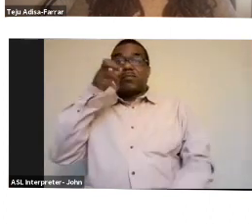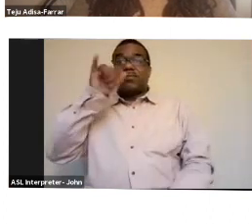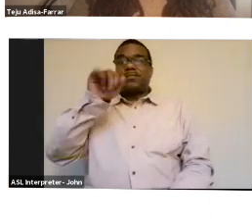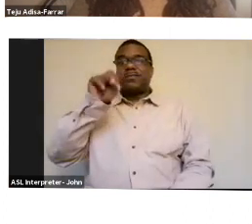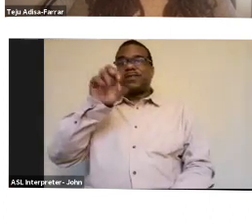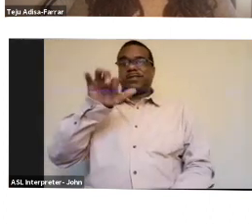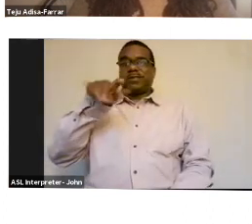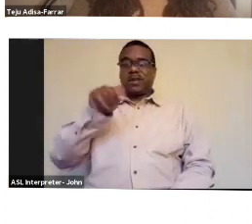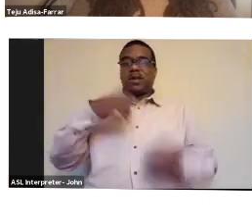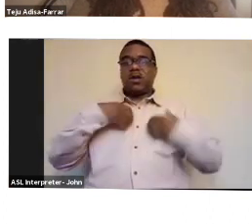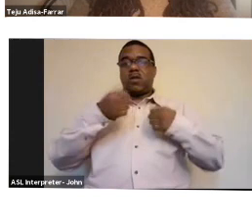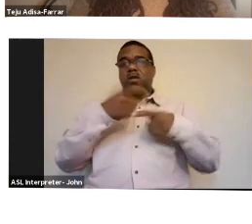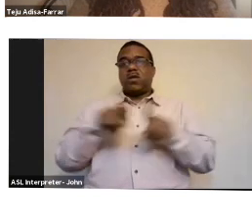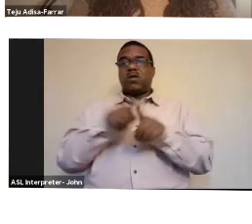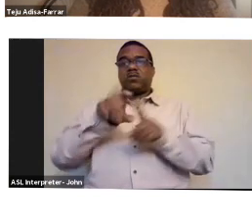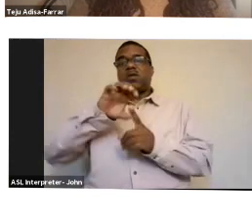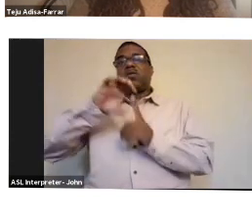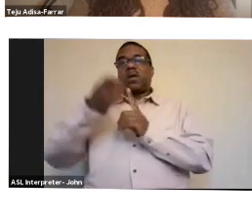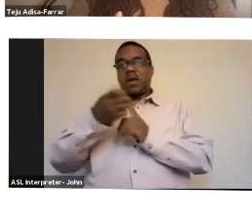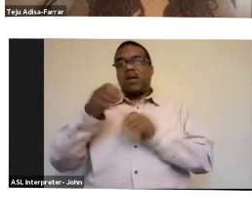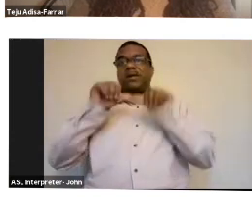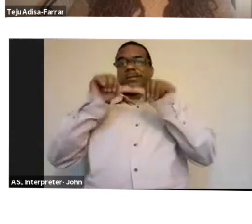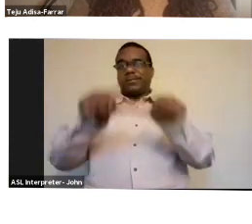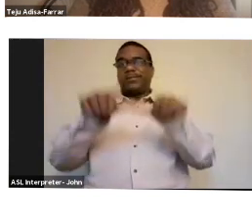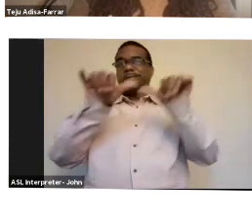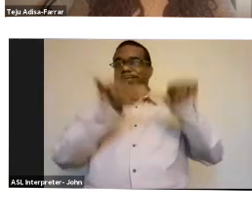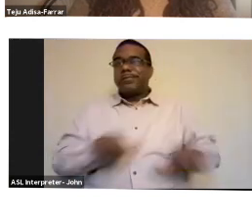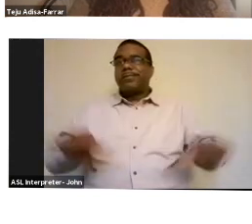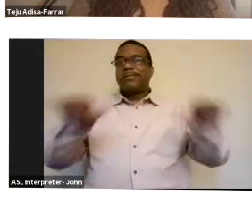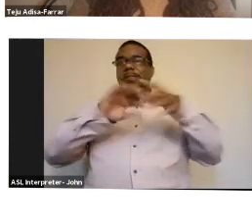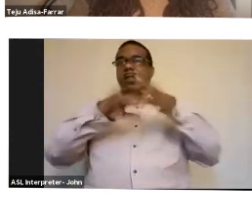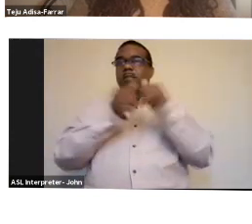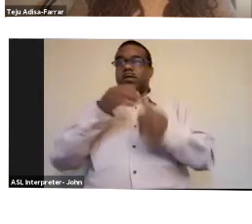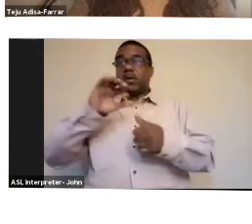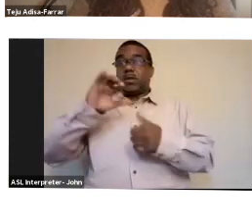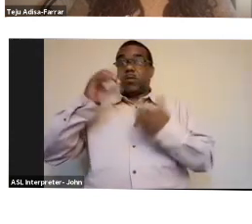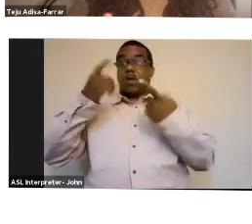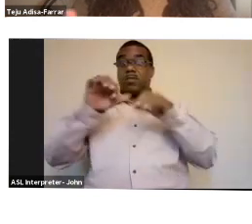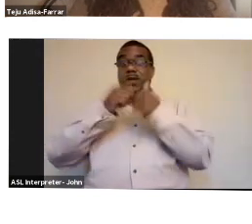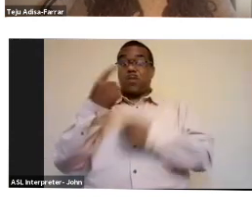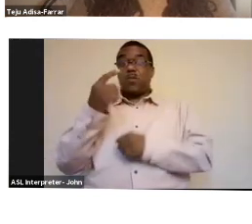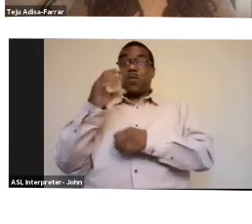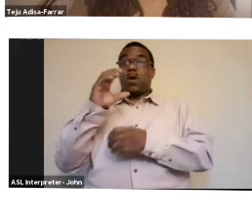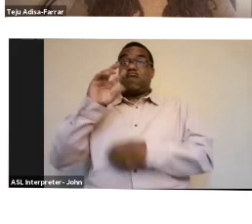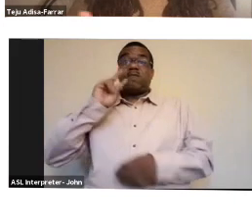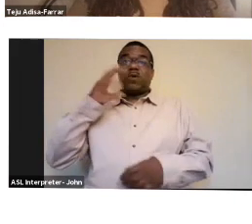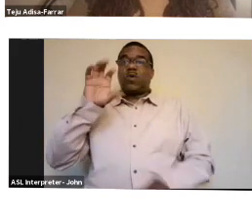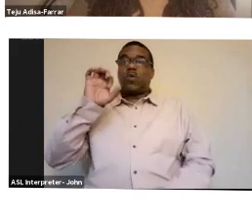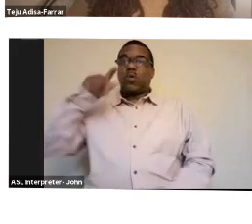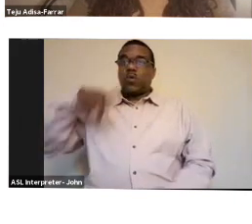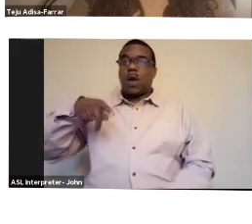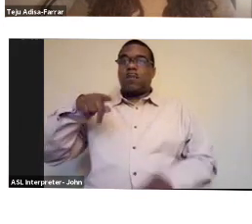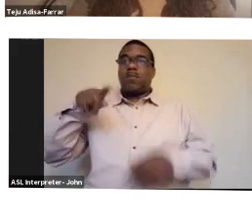stabilization. So monoculture is when you plant one crop in mass across a wide area,